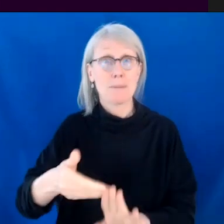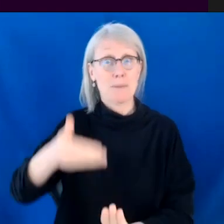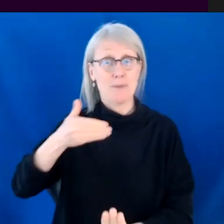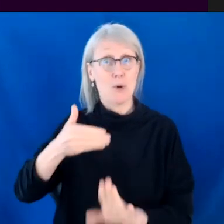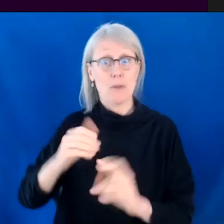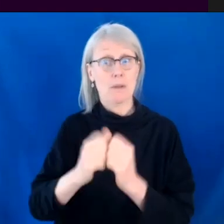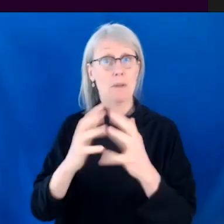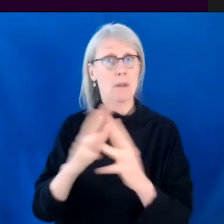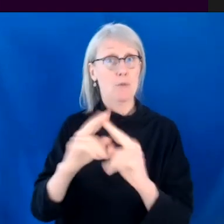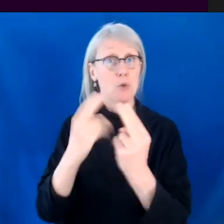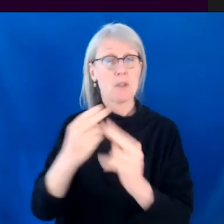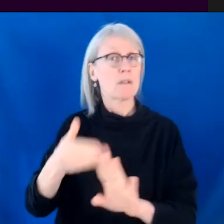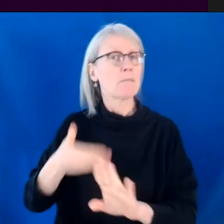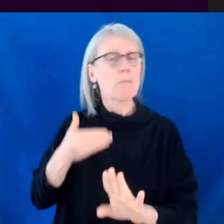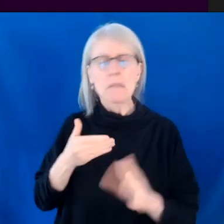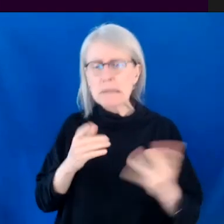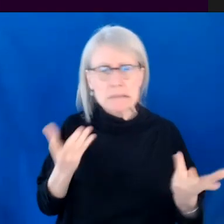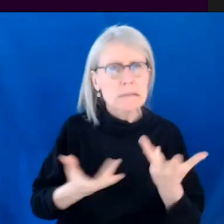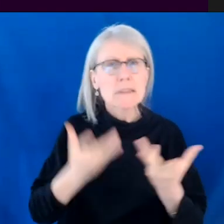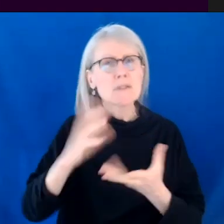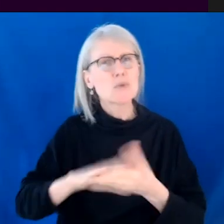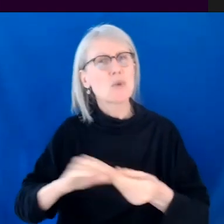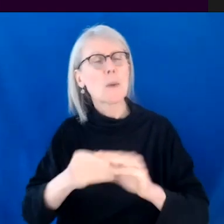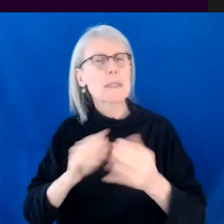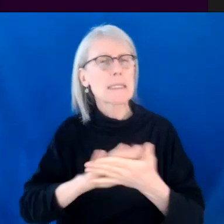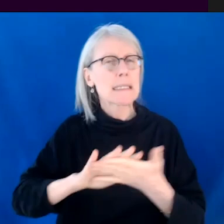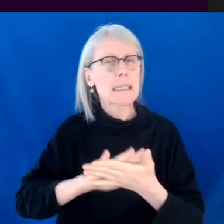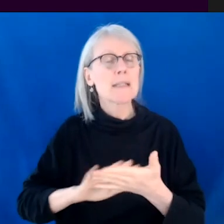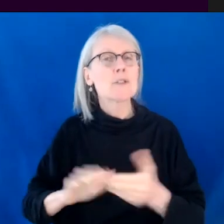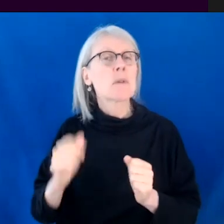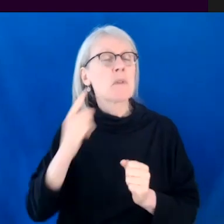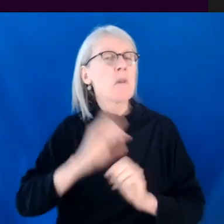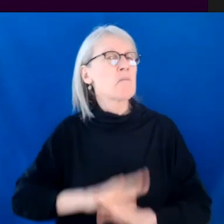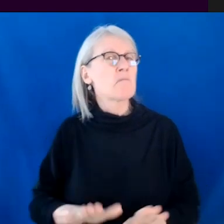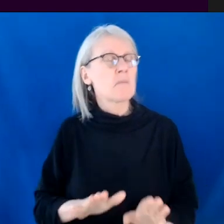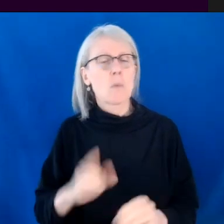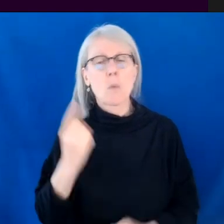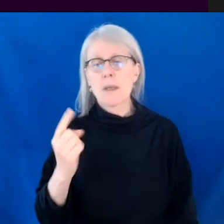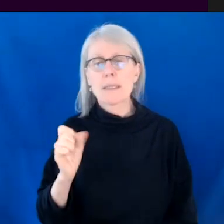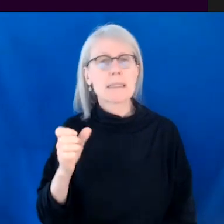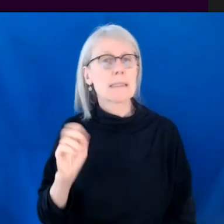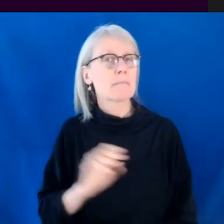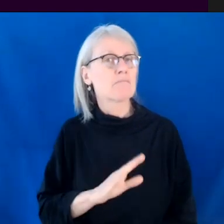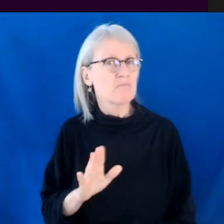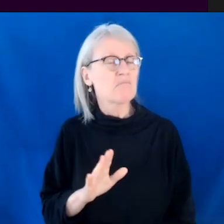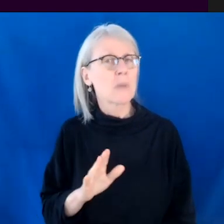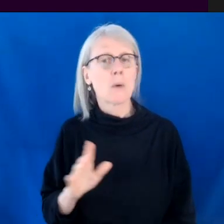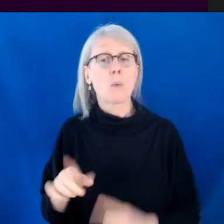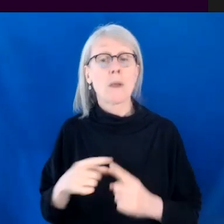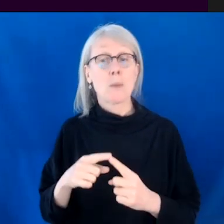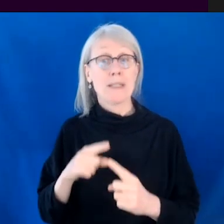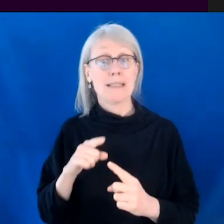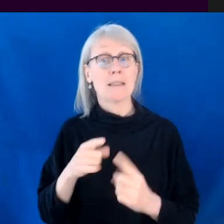So we had always felt there was a way in which this could be just this limited series, this one season of like, when we get to this